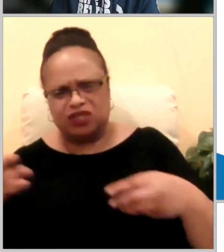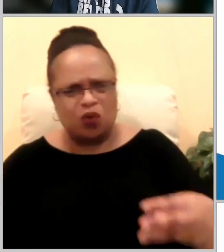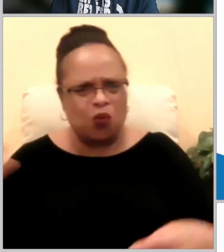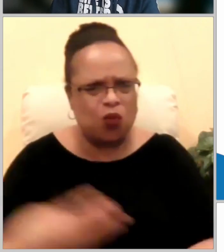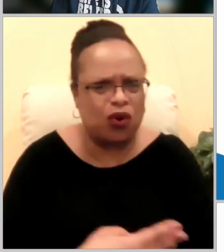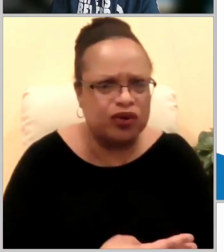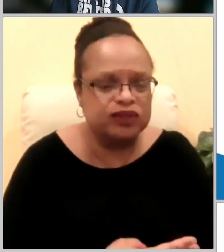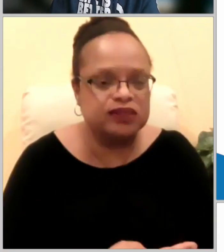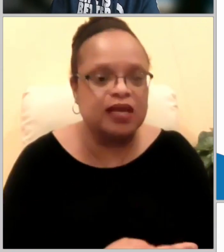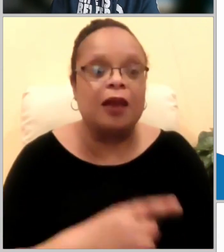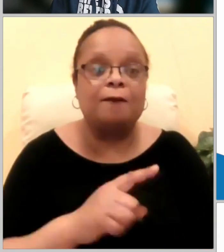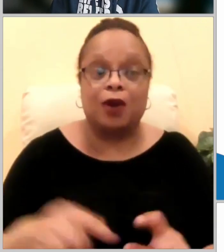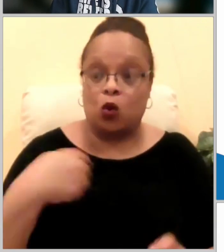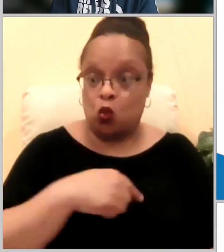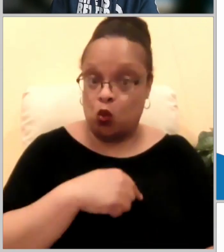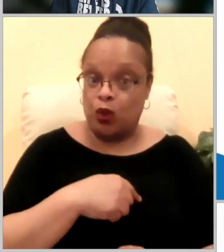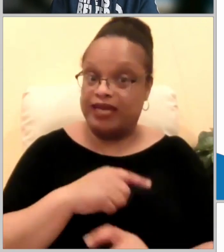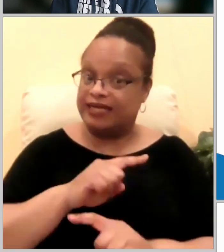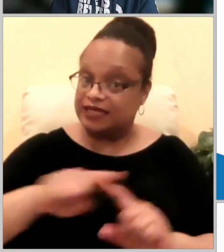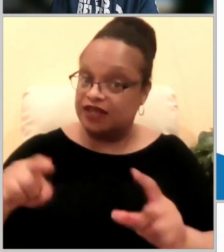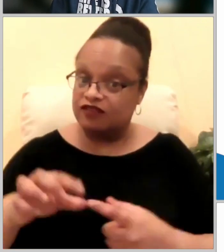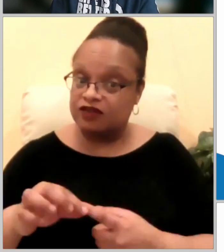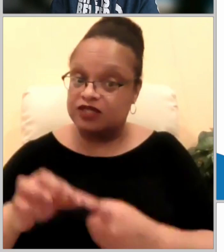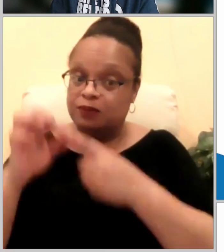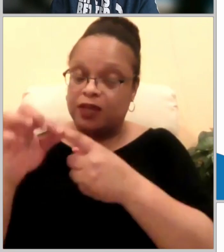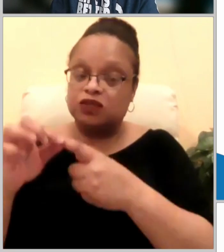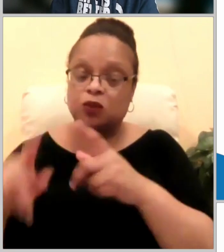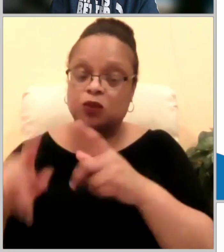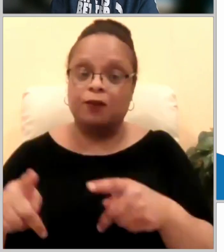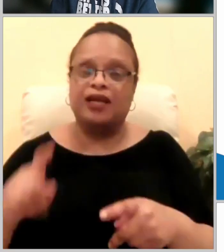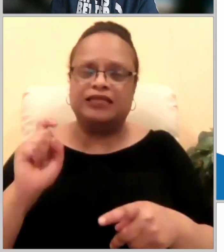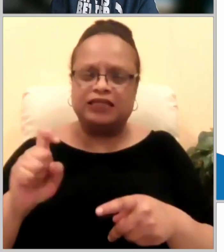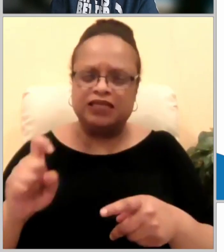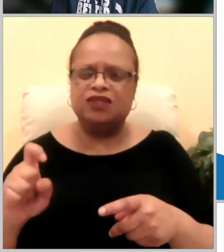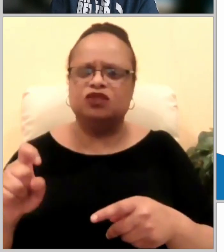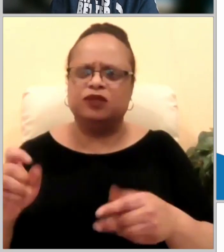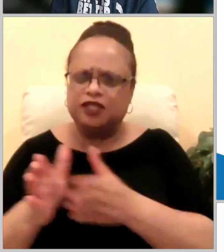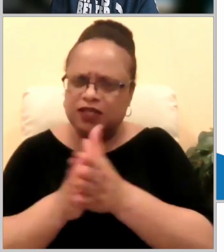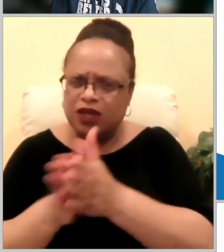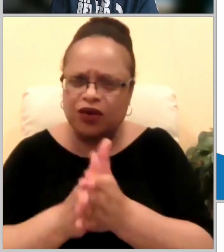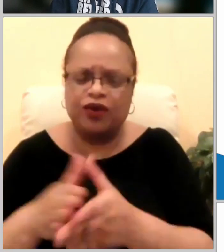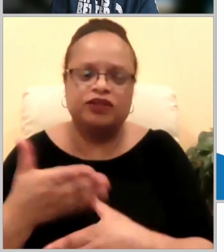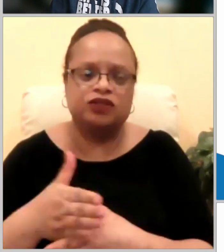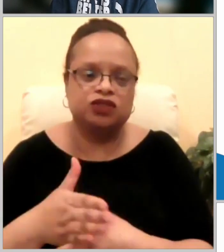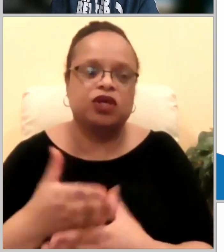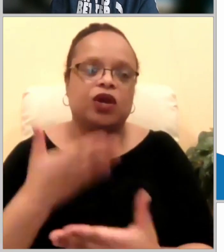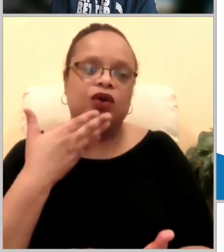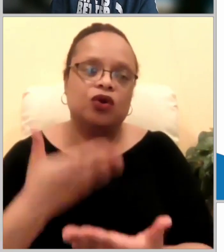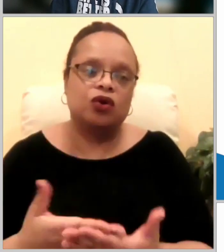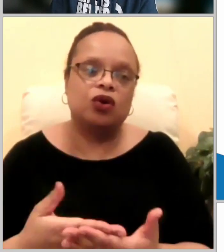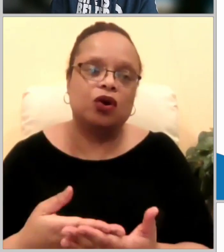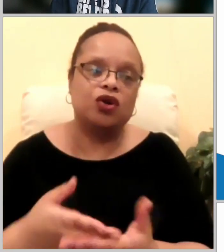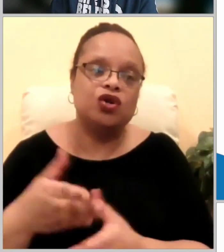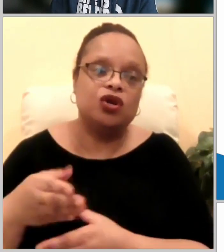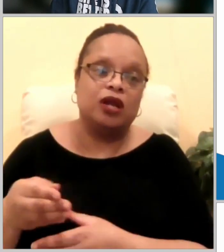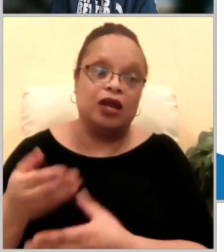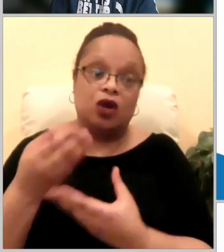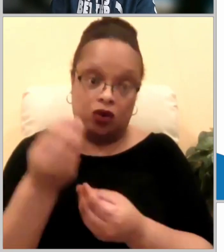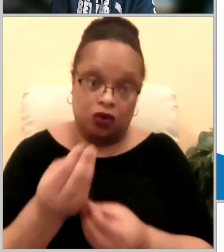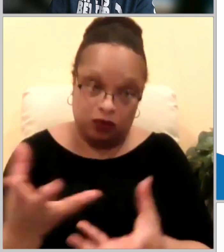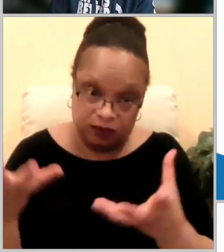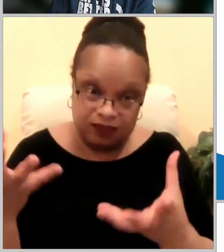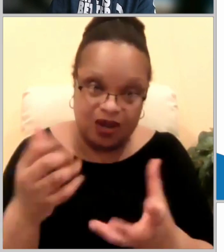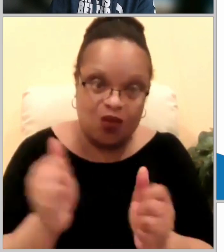exciting and encouraging news with one another as it says in first desalonians 5 verse 11 let us encourage one another